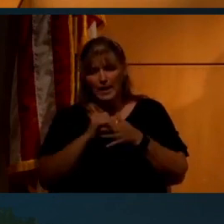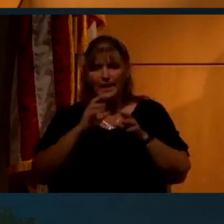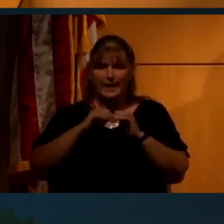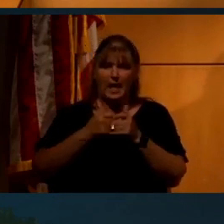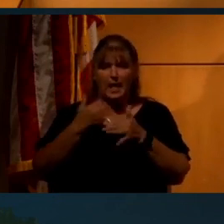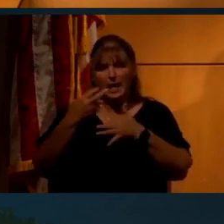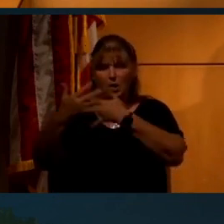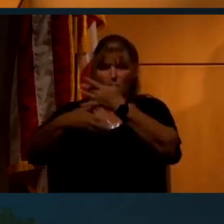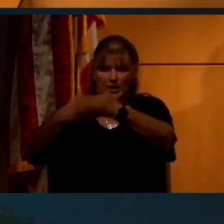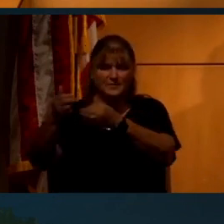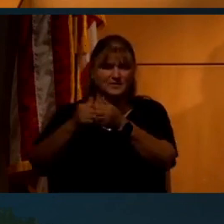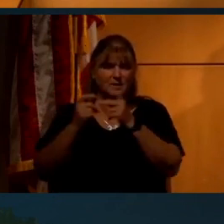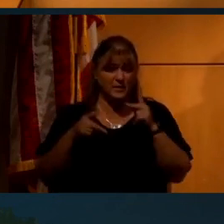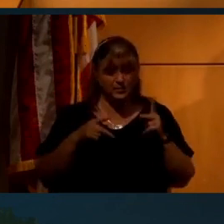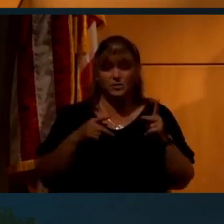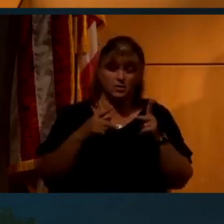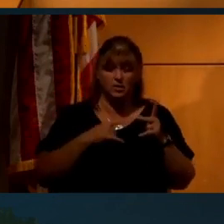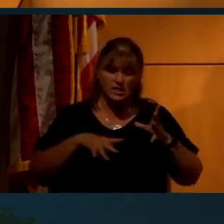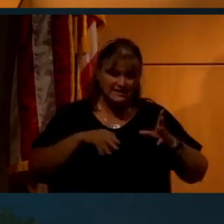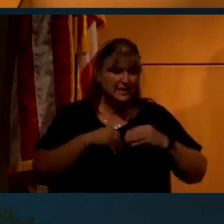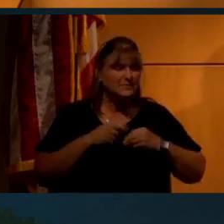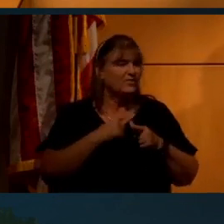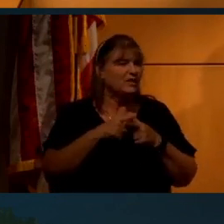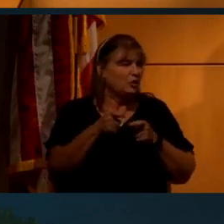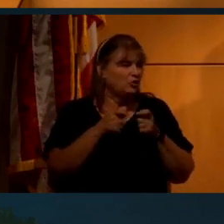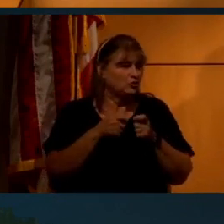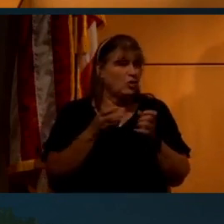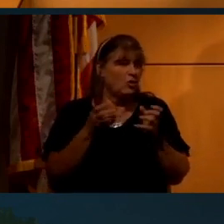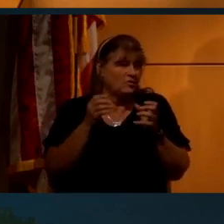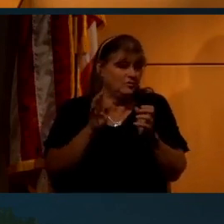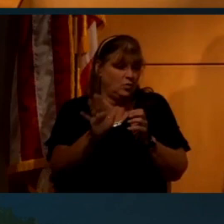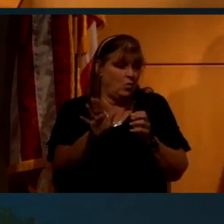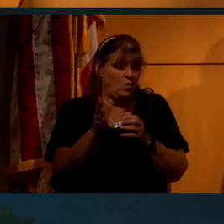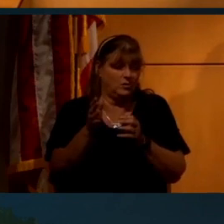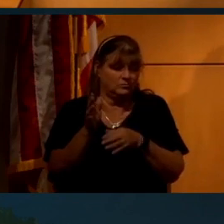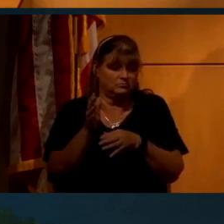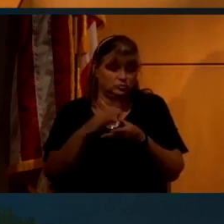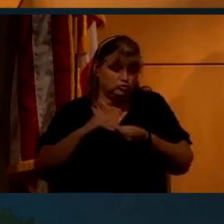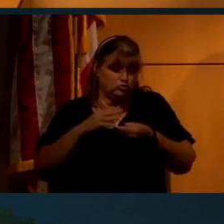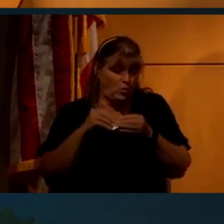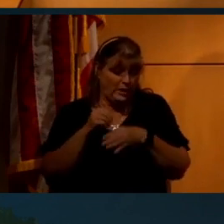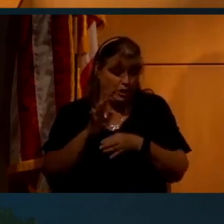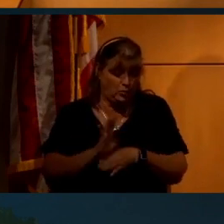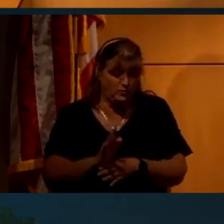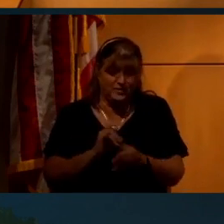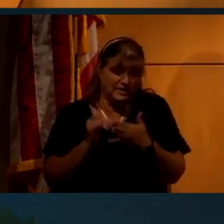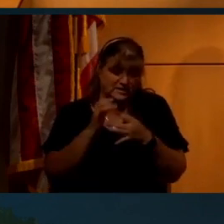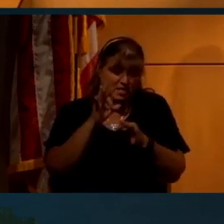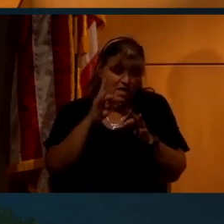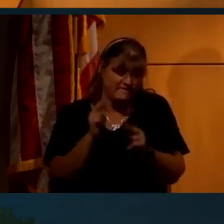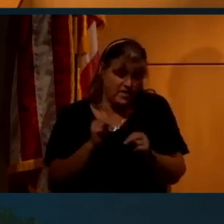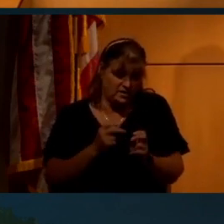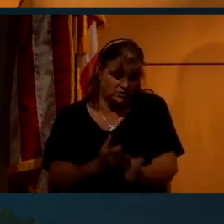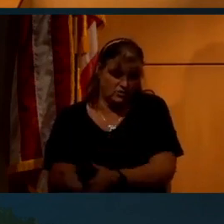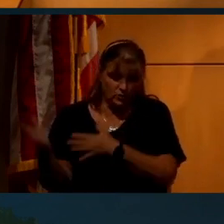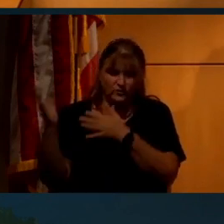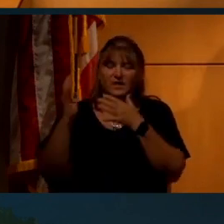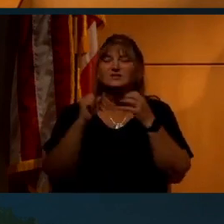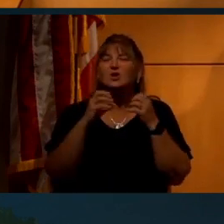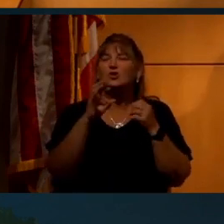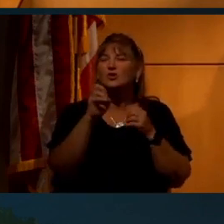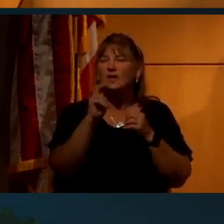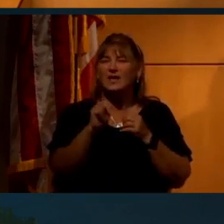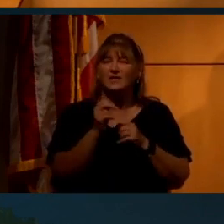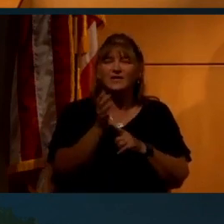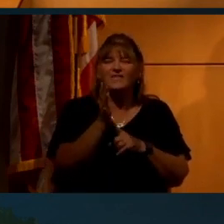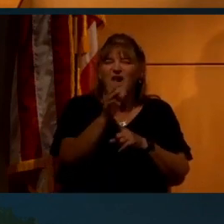works. The public just accepts that, and you can focus more on the plot of your movie, which is actually a lot of fun. So to even